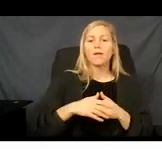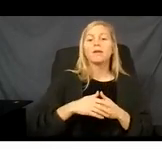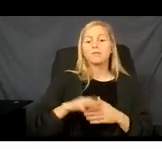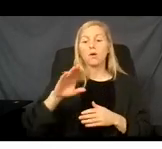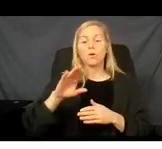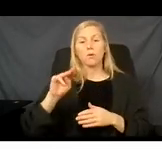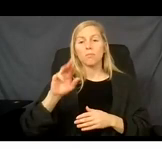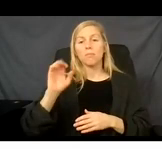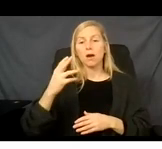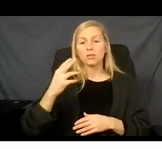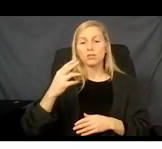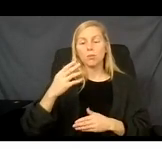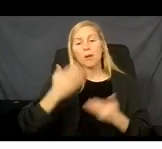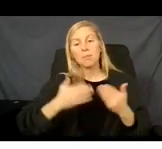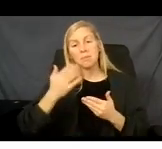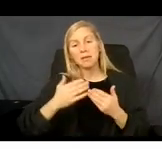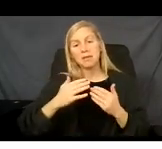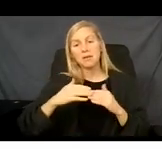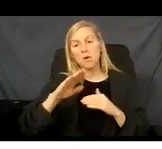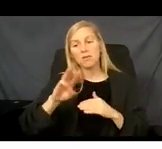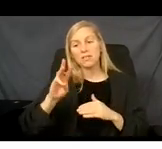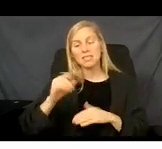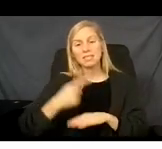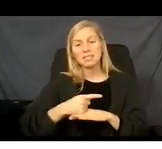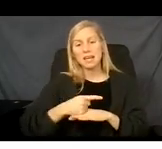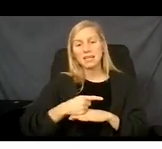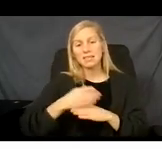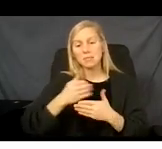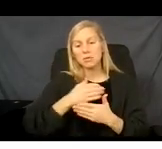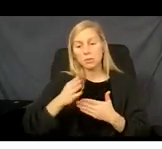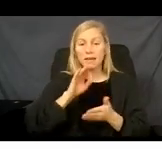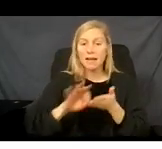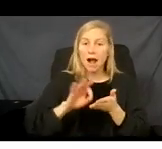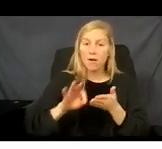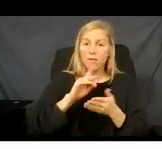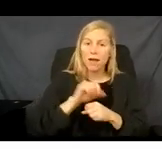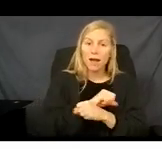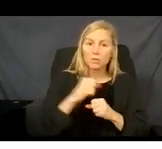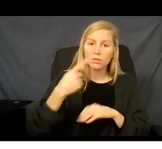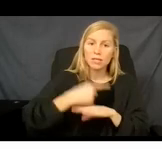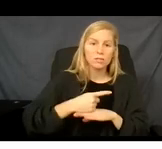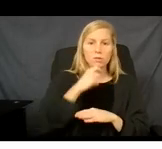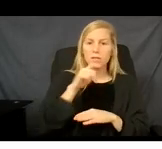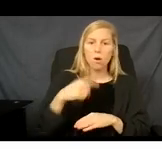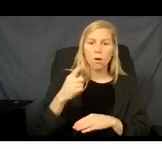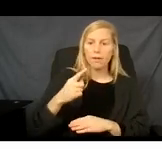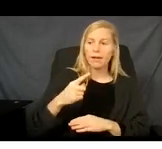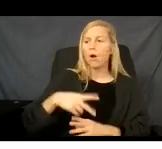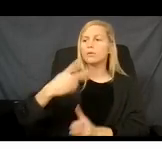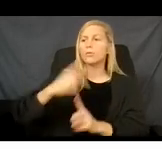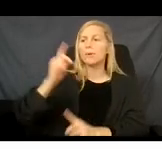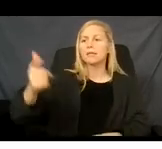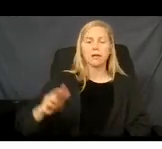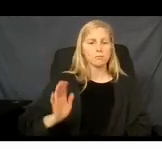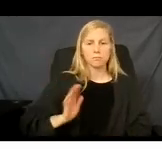we might have more than 60 days in between. They count the actual days. So 60 days before, I mean, after